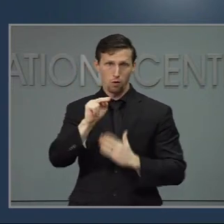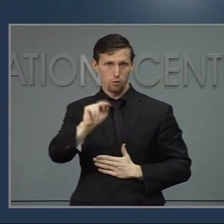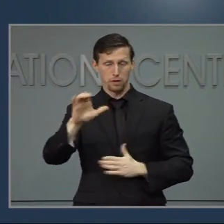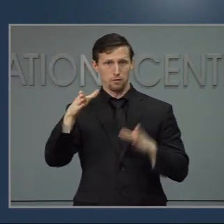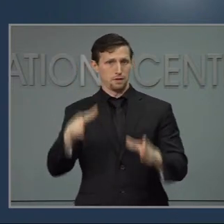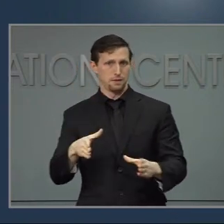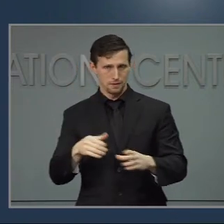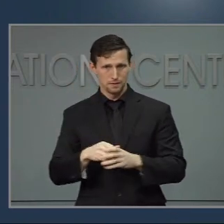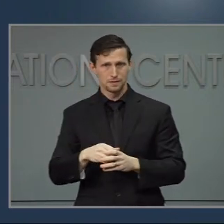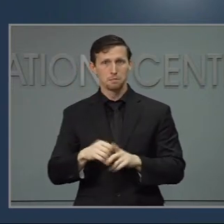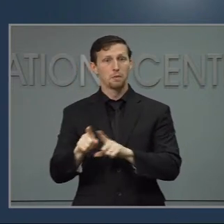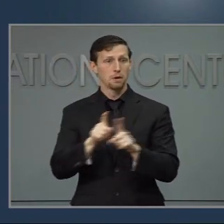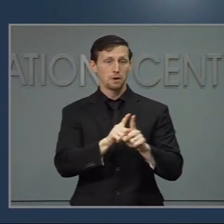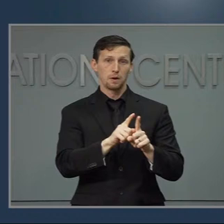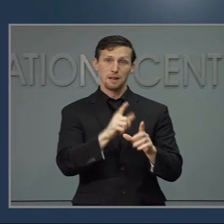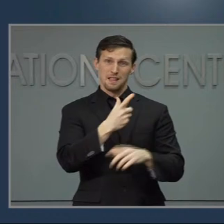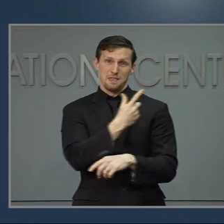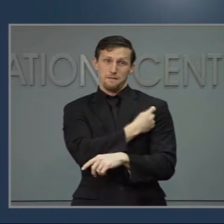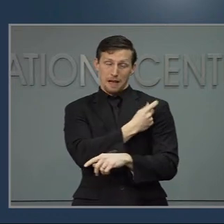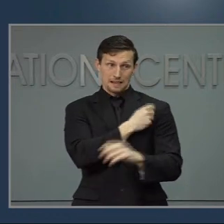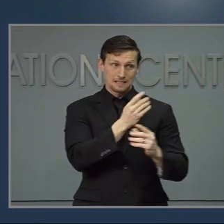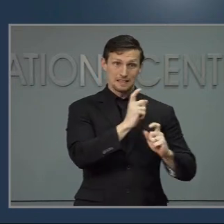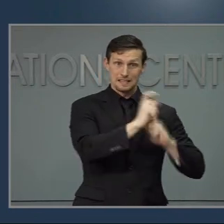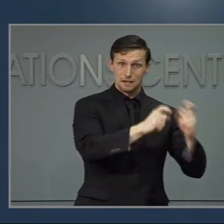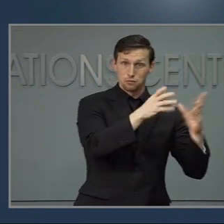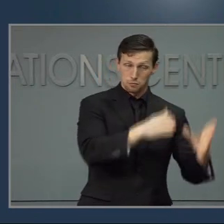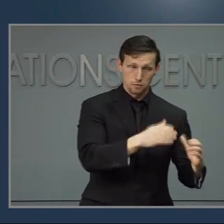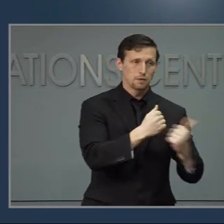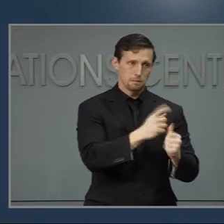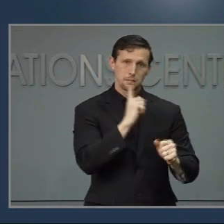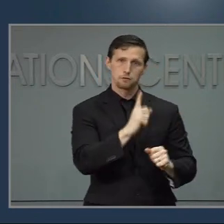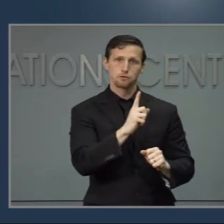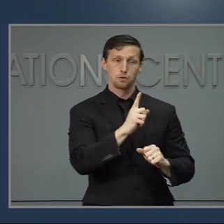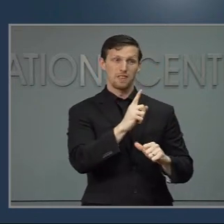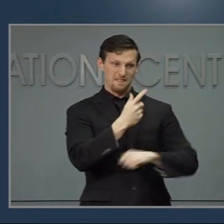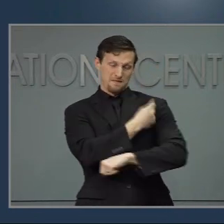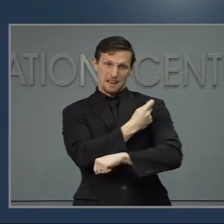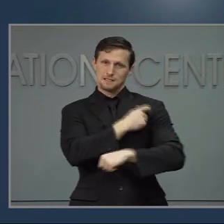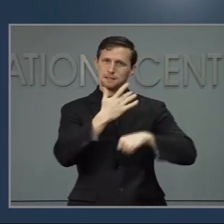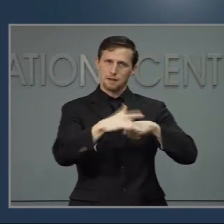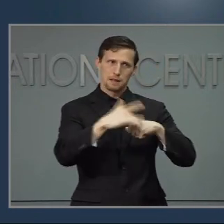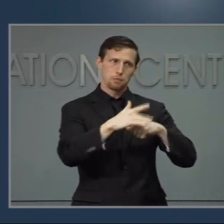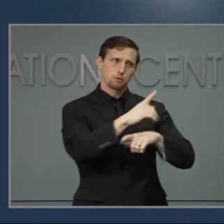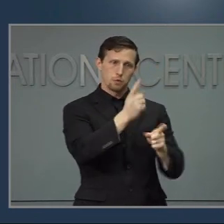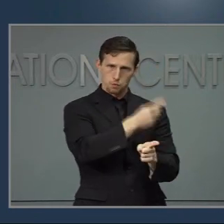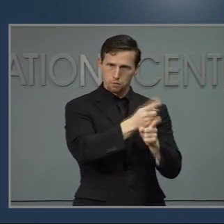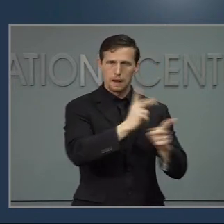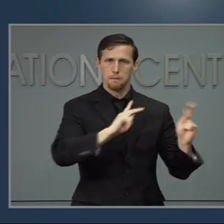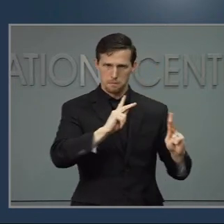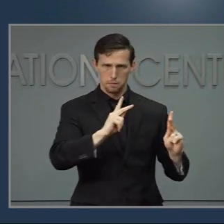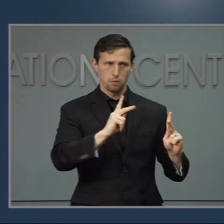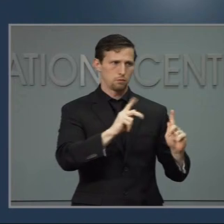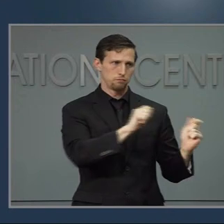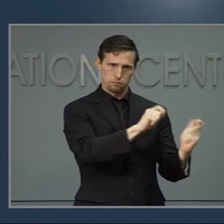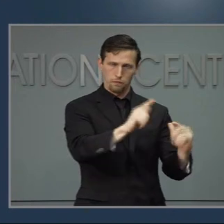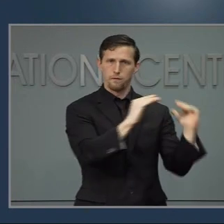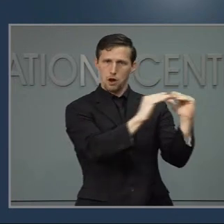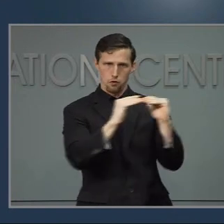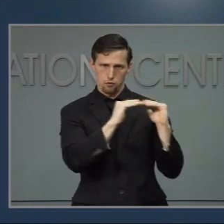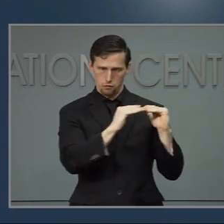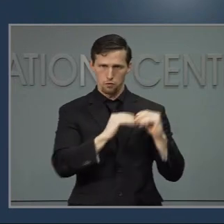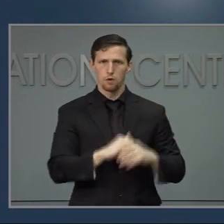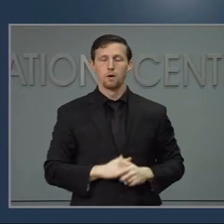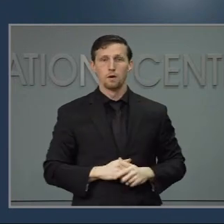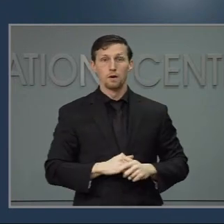with our vaccine providers to ensure equitable access to vaccines. Long-term care residents and staff are also being